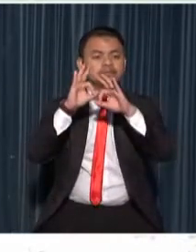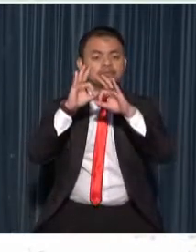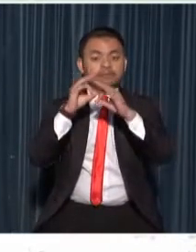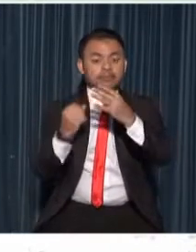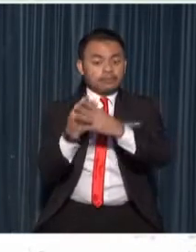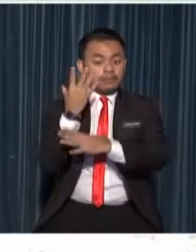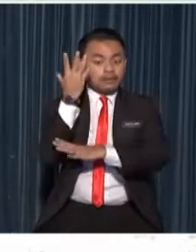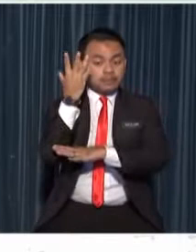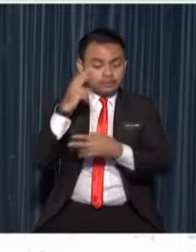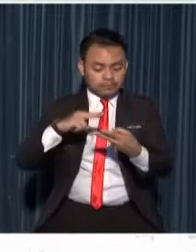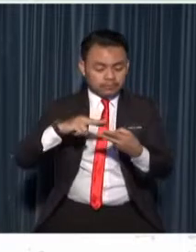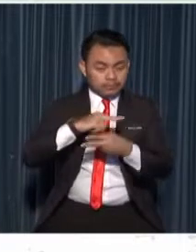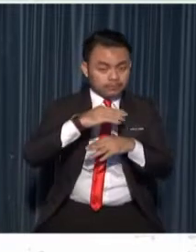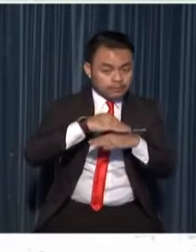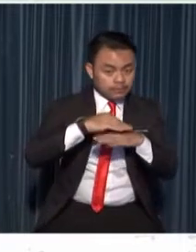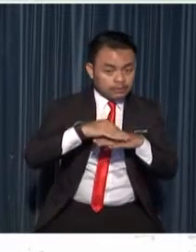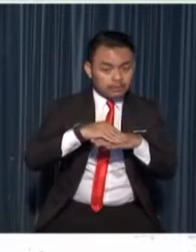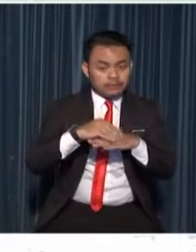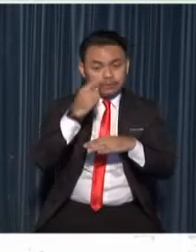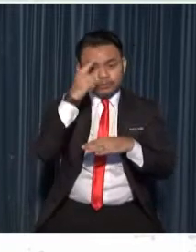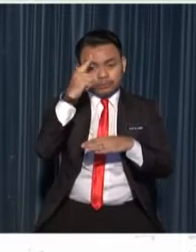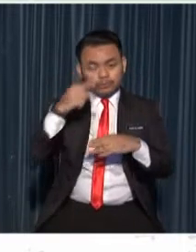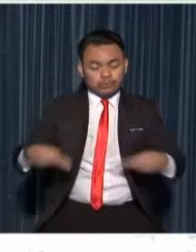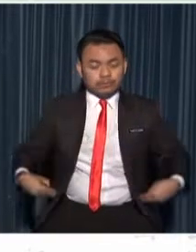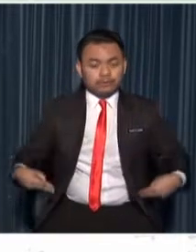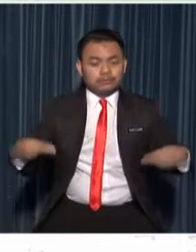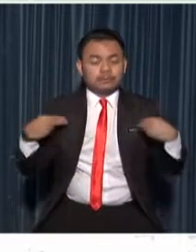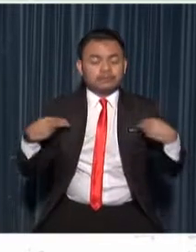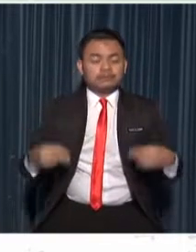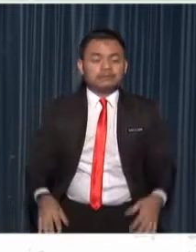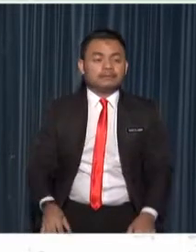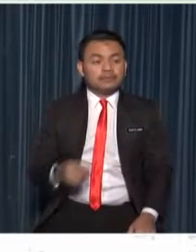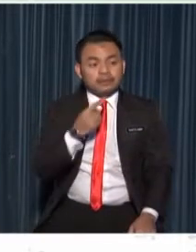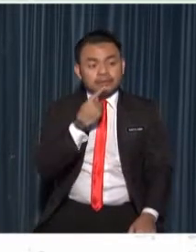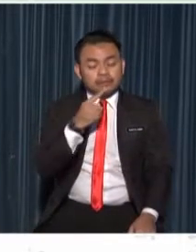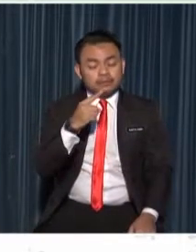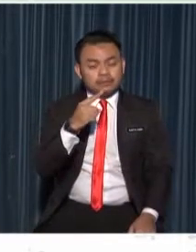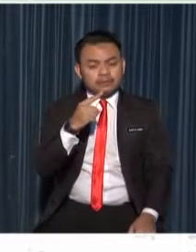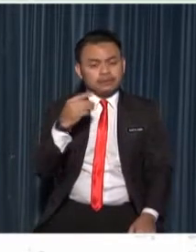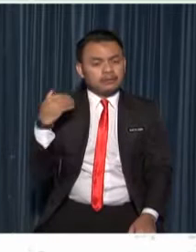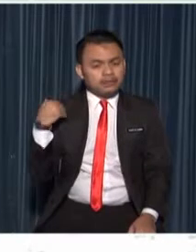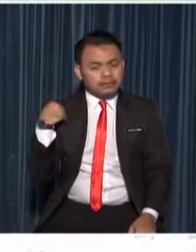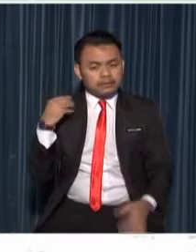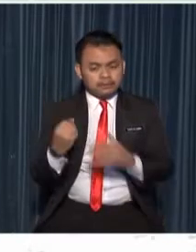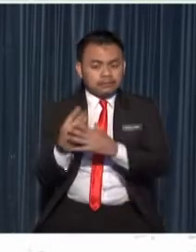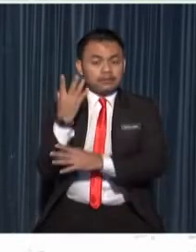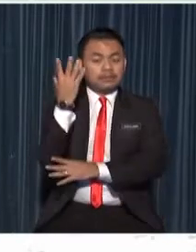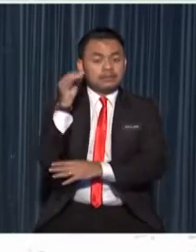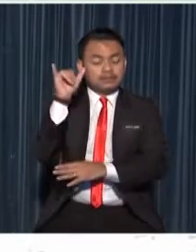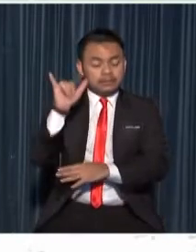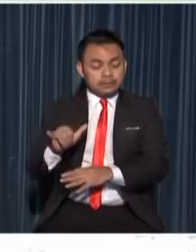explain that certain plants can reproduce through